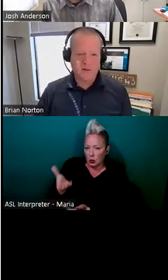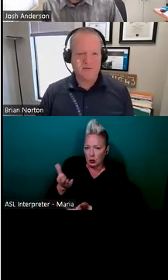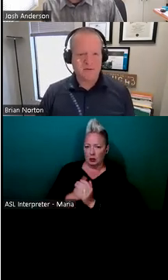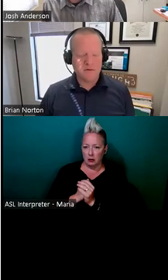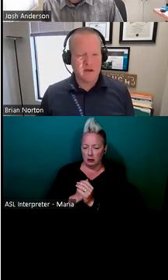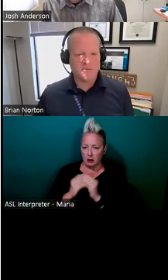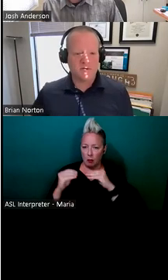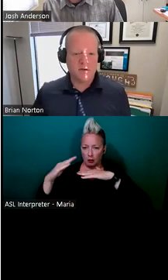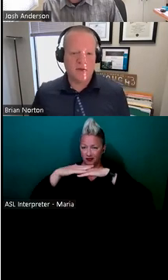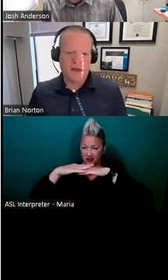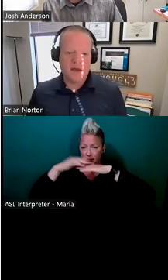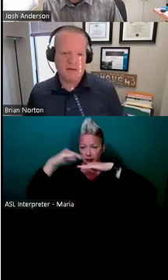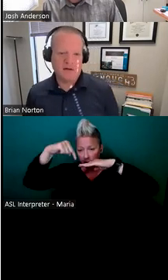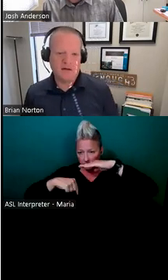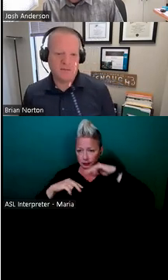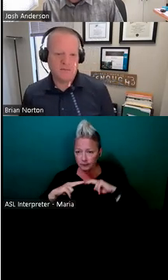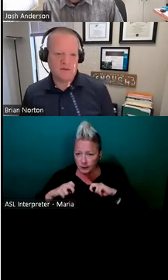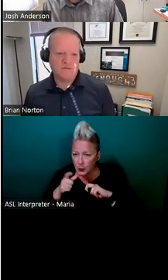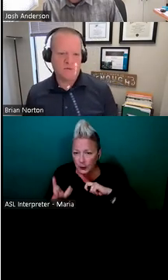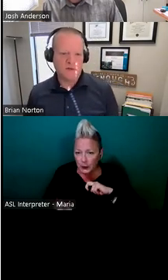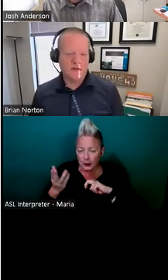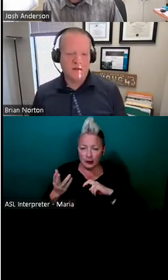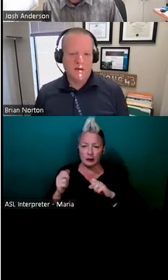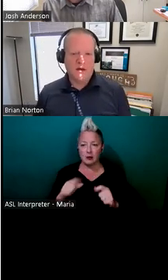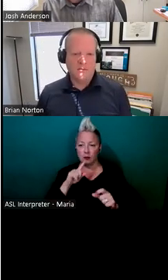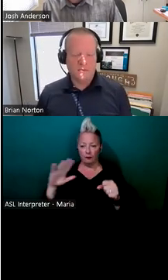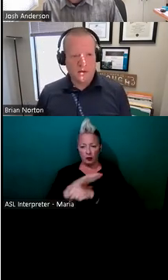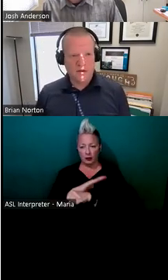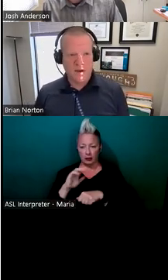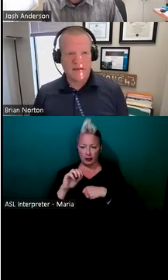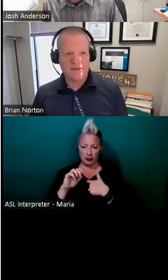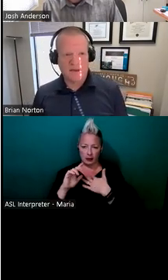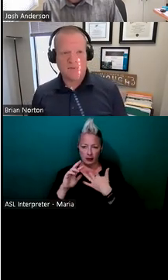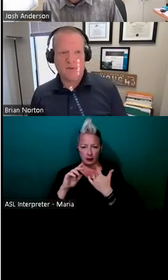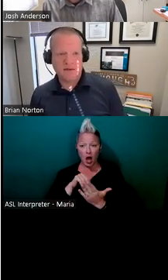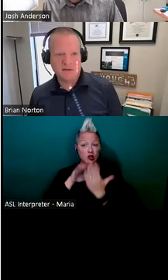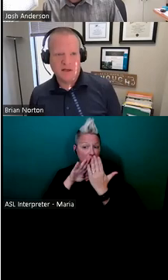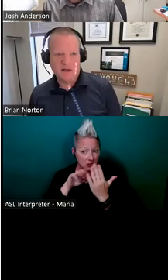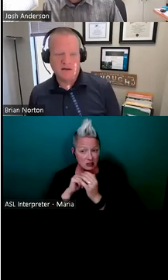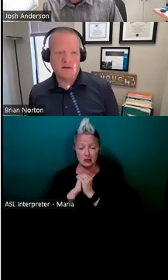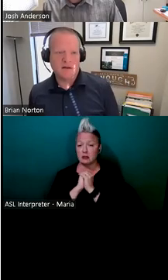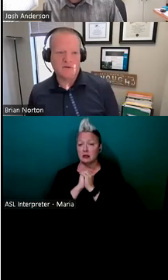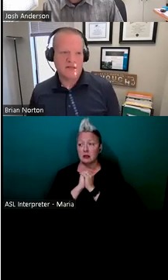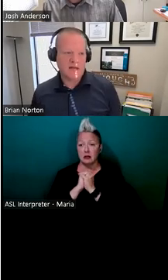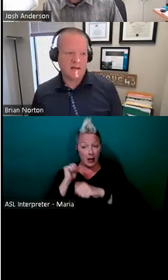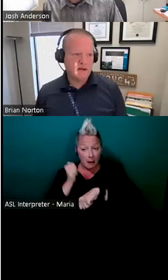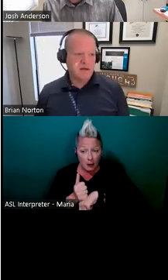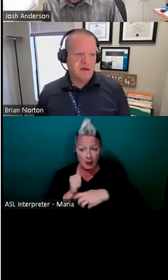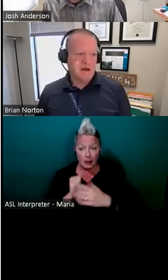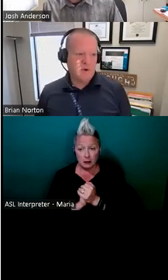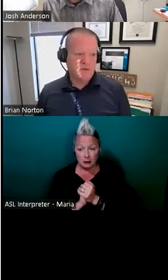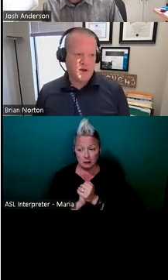lower level, um, so that you can, um, really fully, um, address, implement, and, and understand,